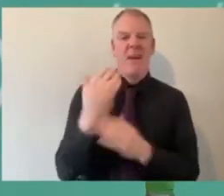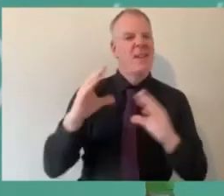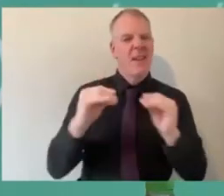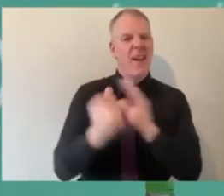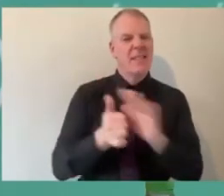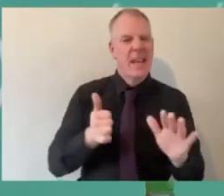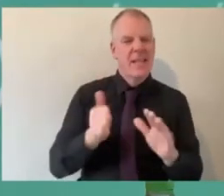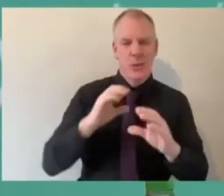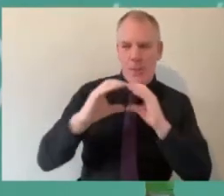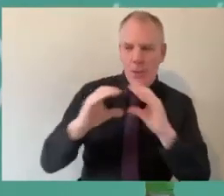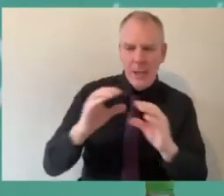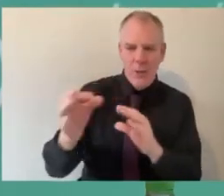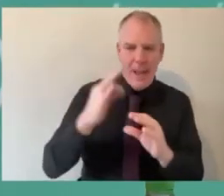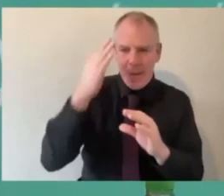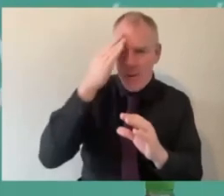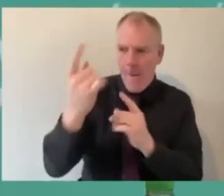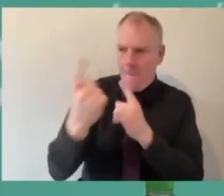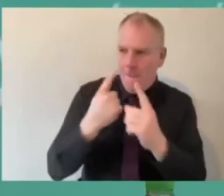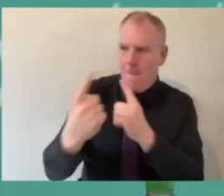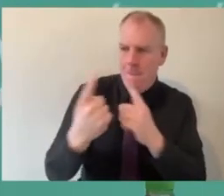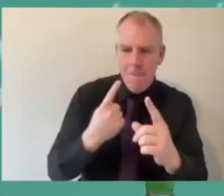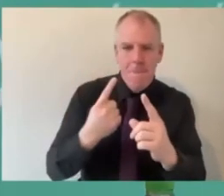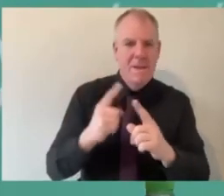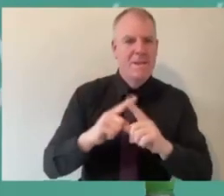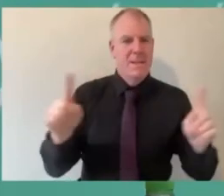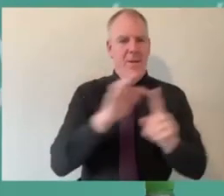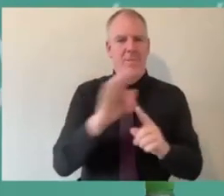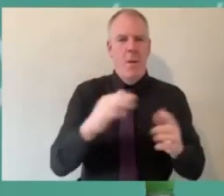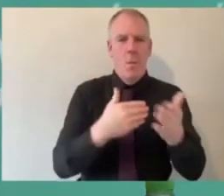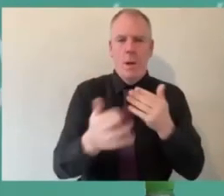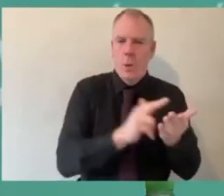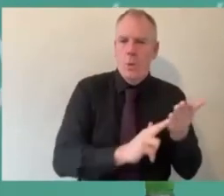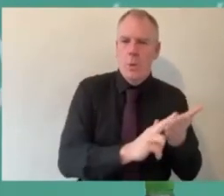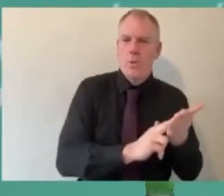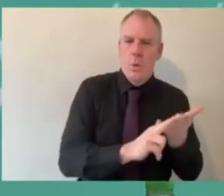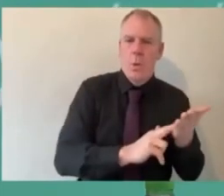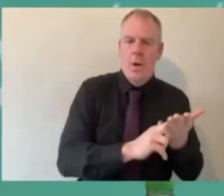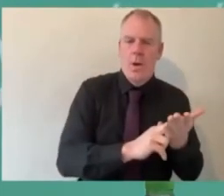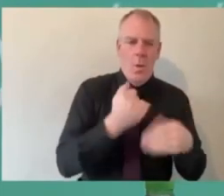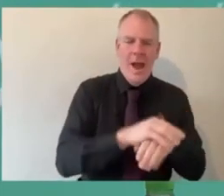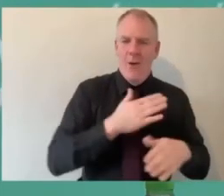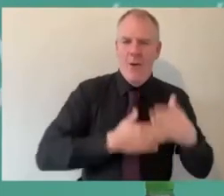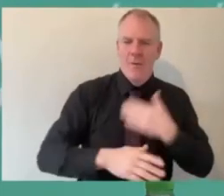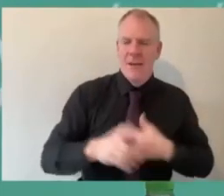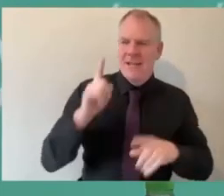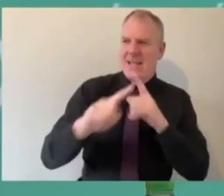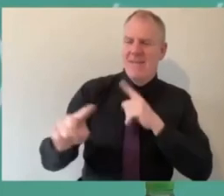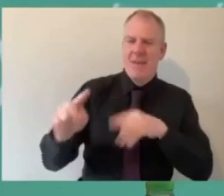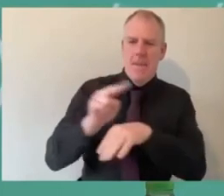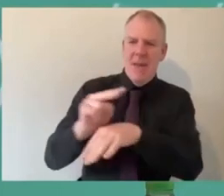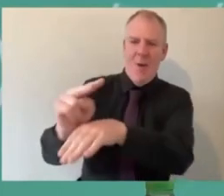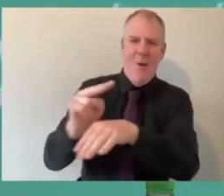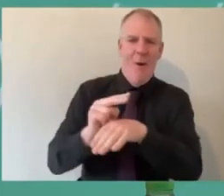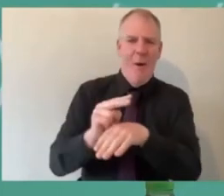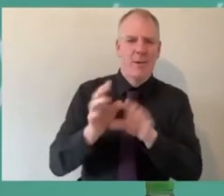getting to know people getting getting outside their comfort zone and mixing with different peers all of those things so collaboration